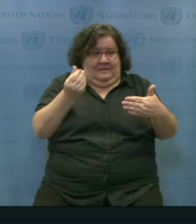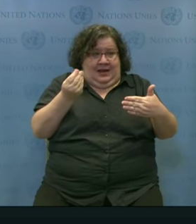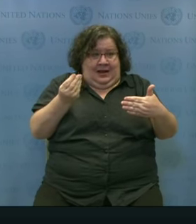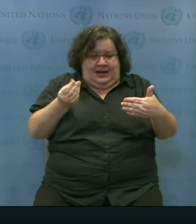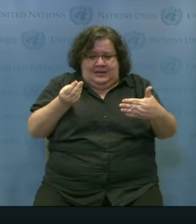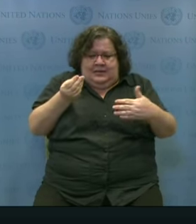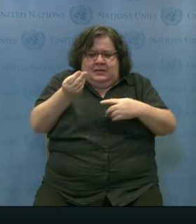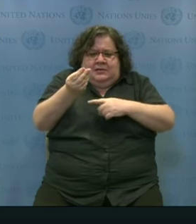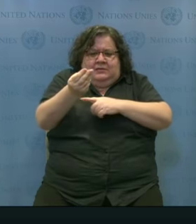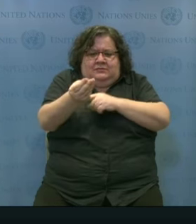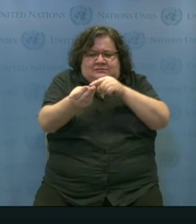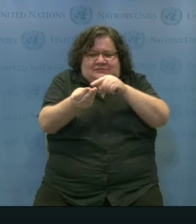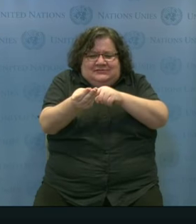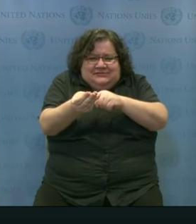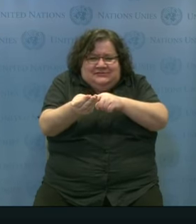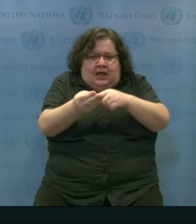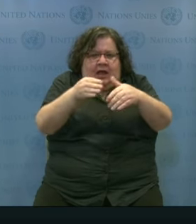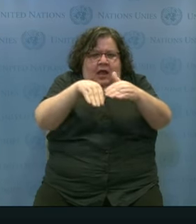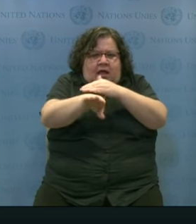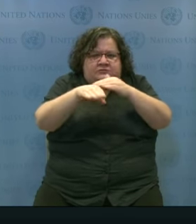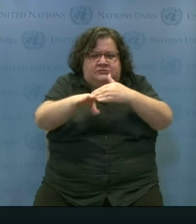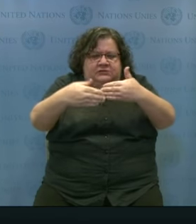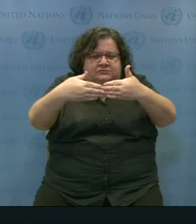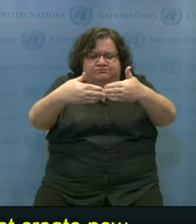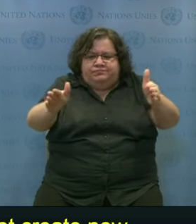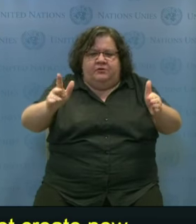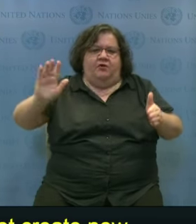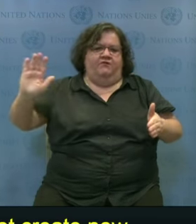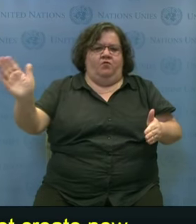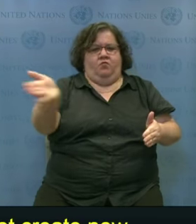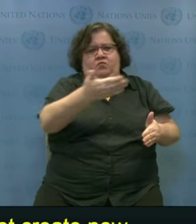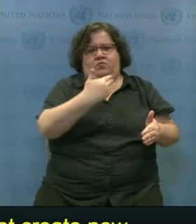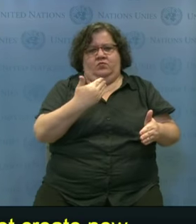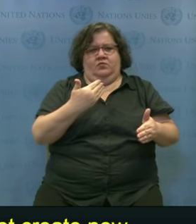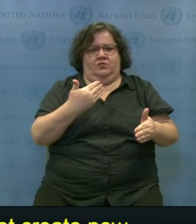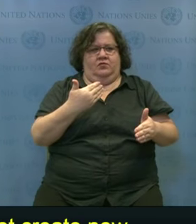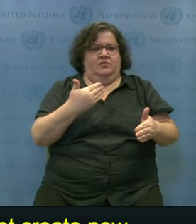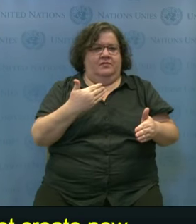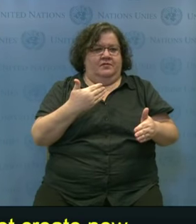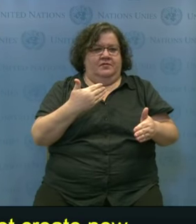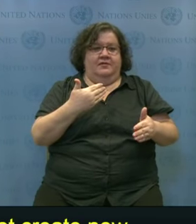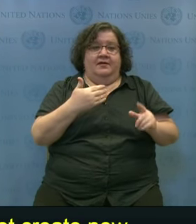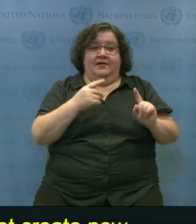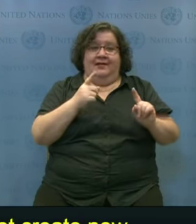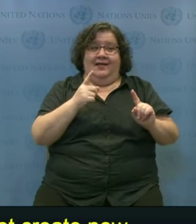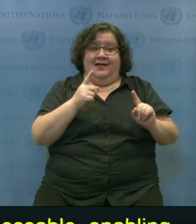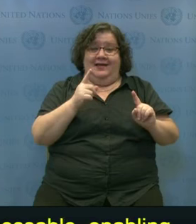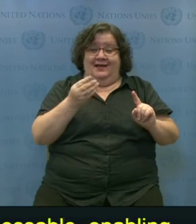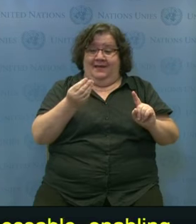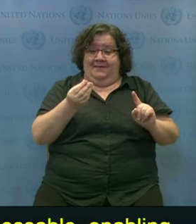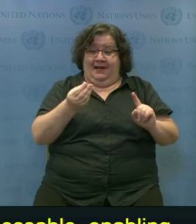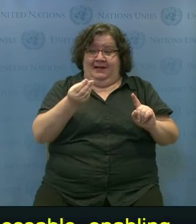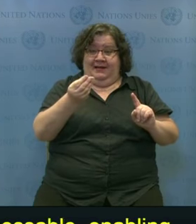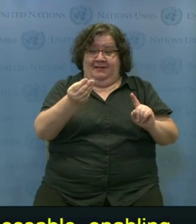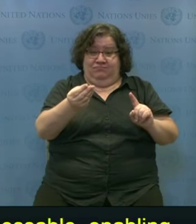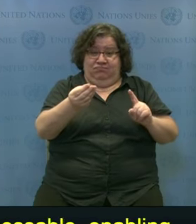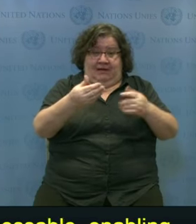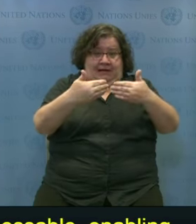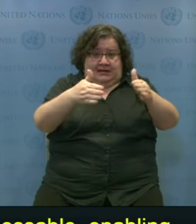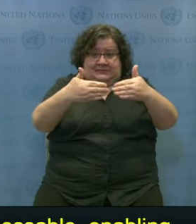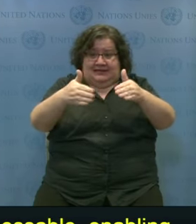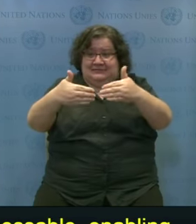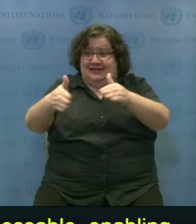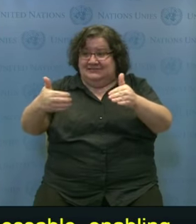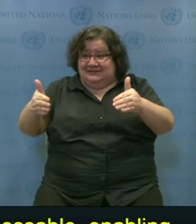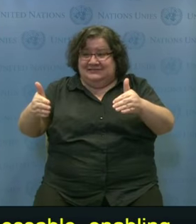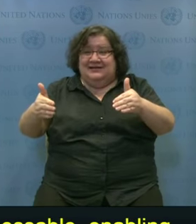will greatly help to reduce risk and build resilience of persons with disabilities. At UNICEF, we remain committed to working with